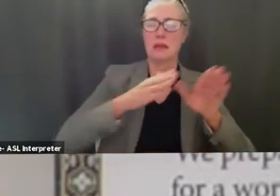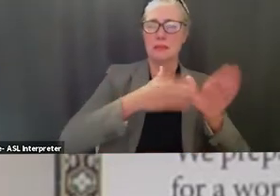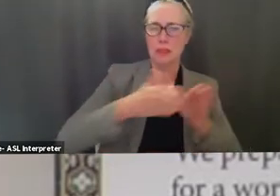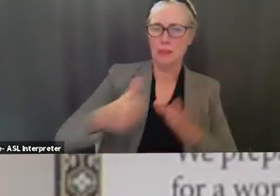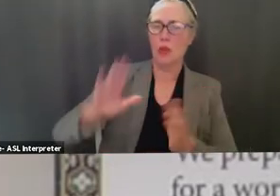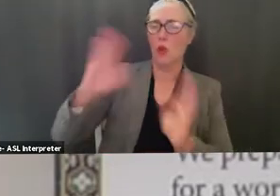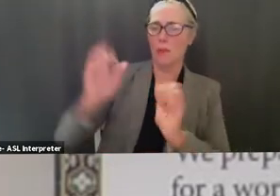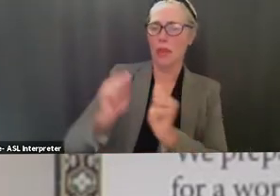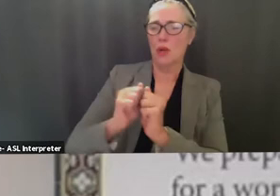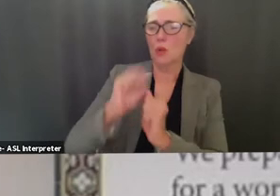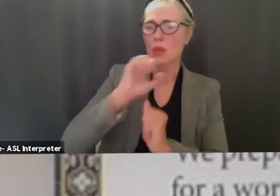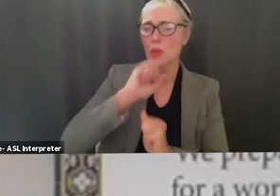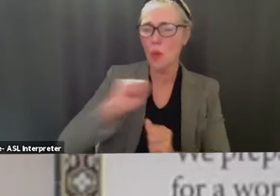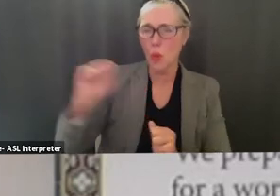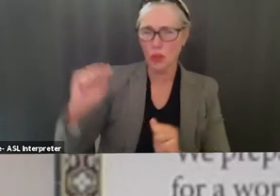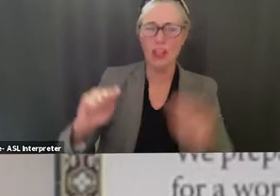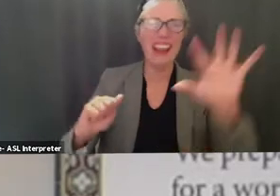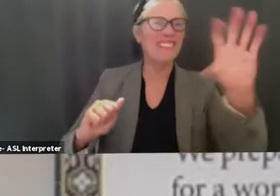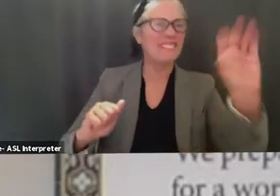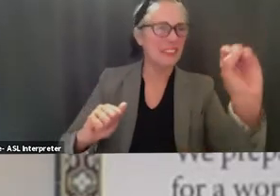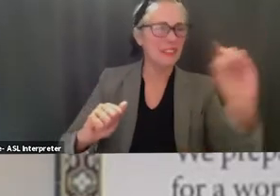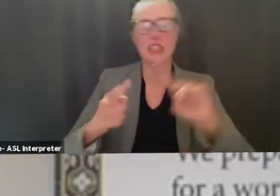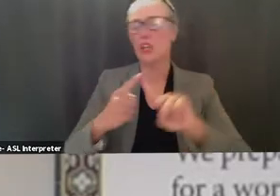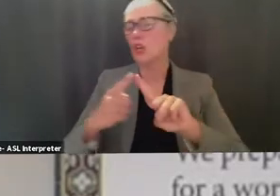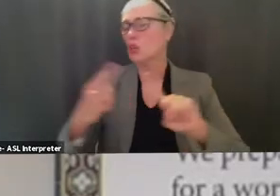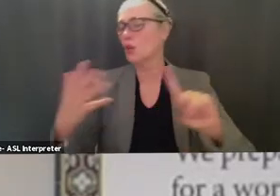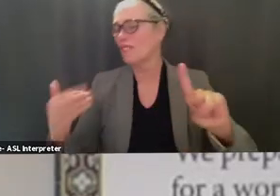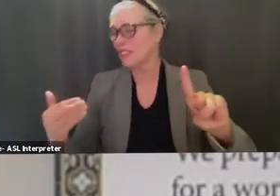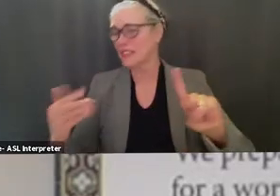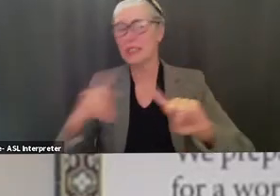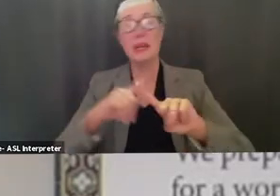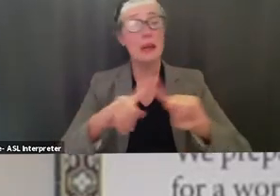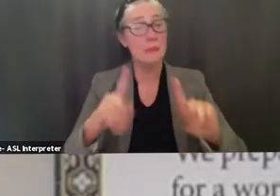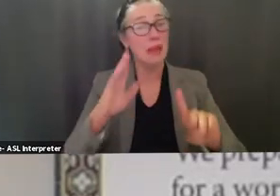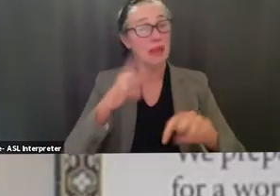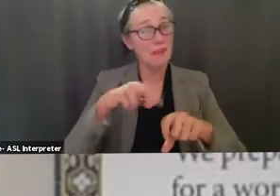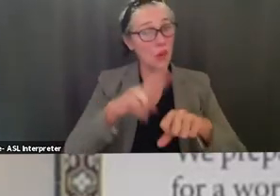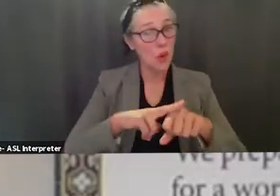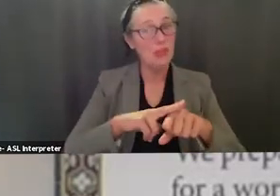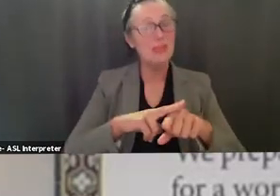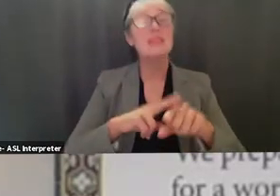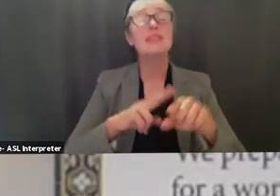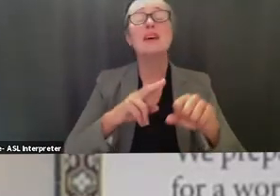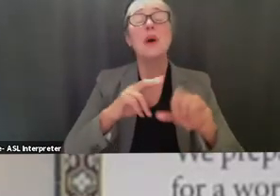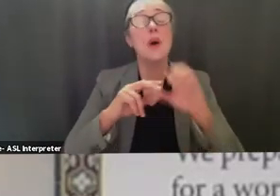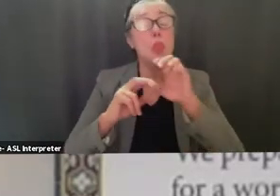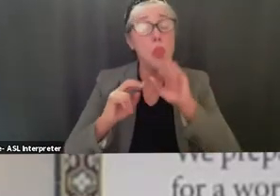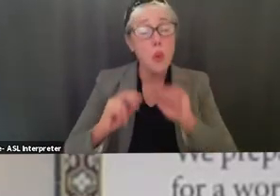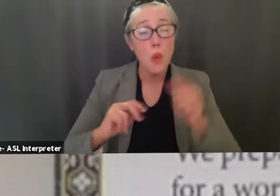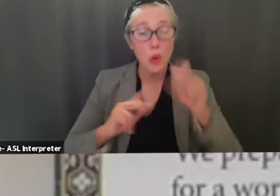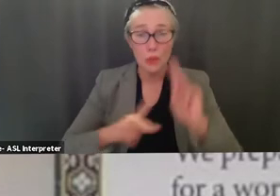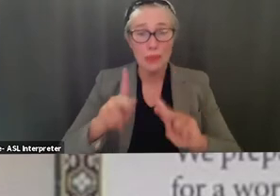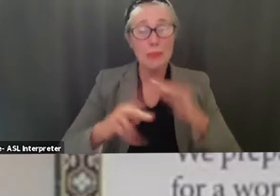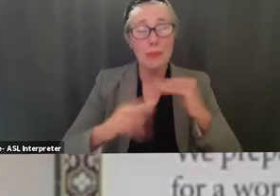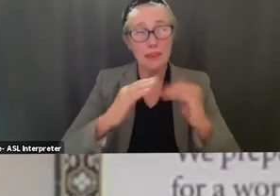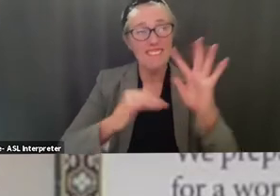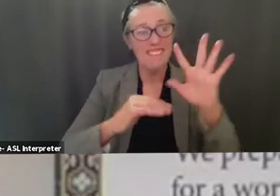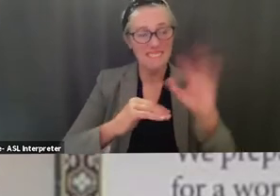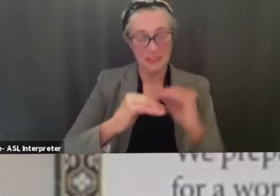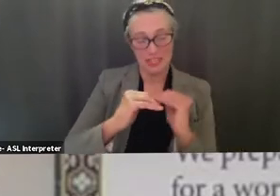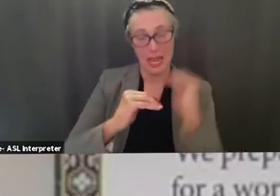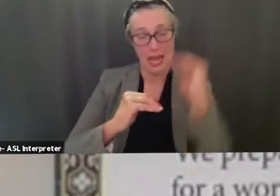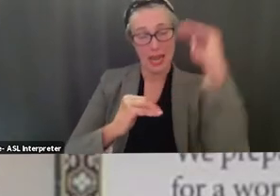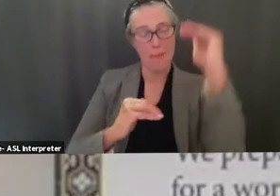older but of course yes older folks have had a longer period of time to be eligible but i think the county expected